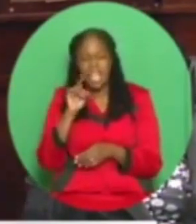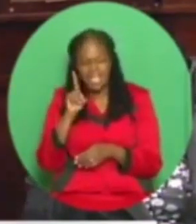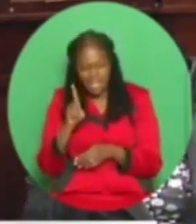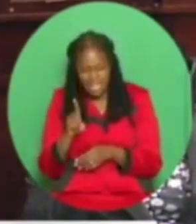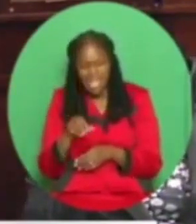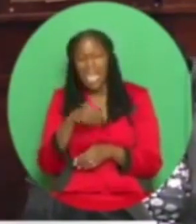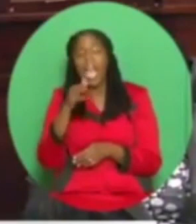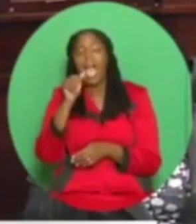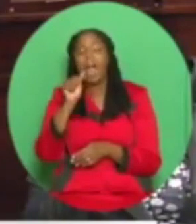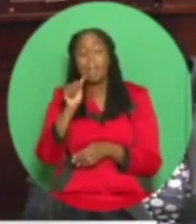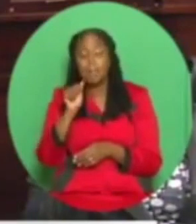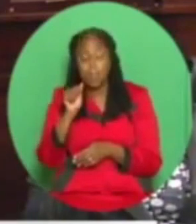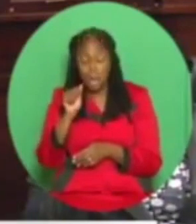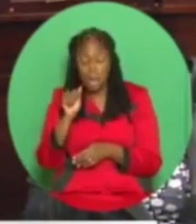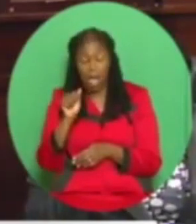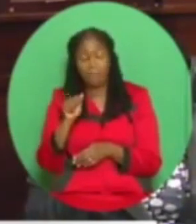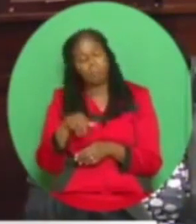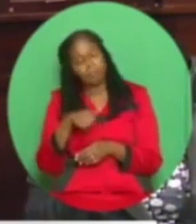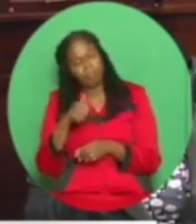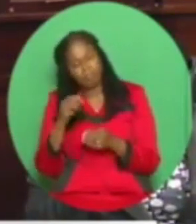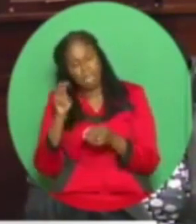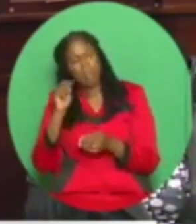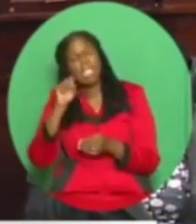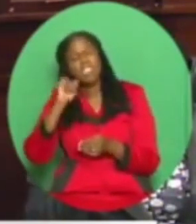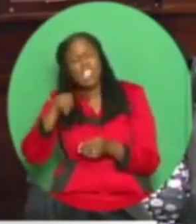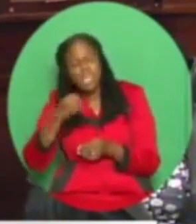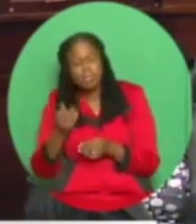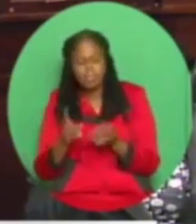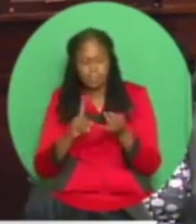has been identified as John Van Dyke.